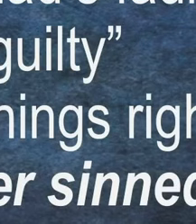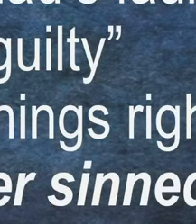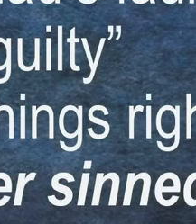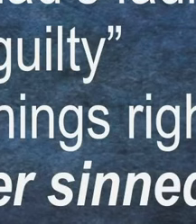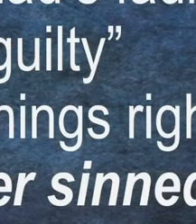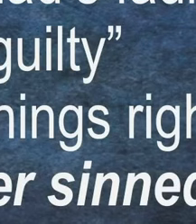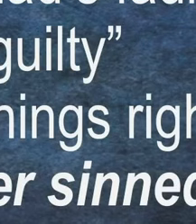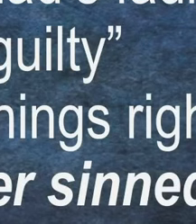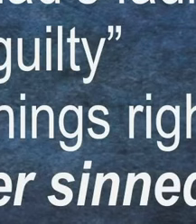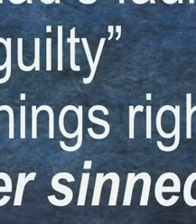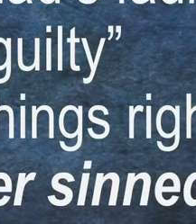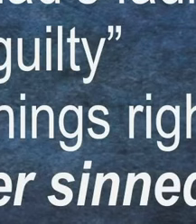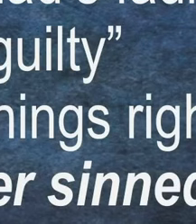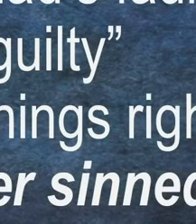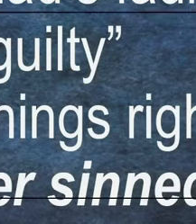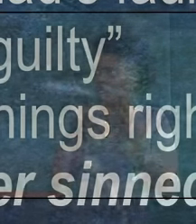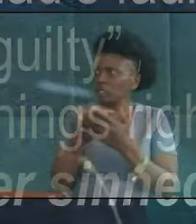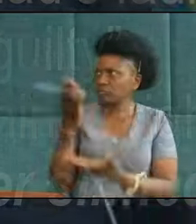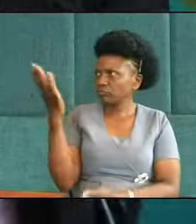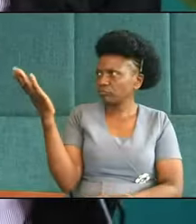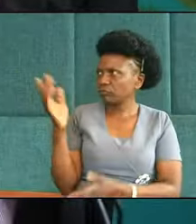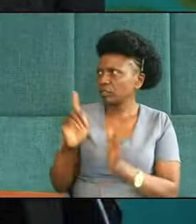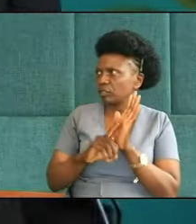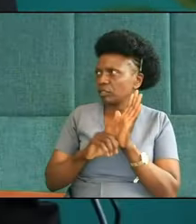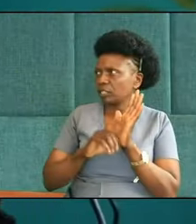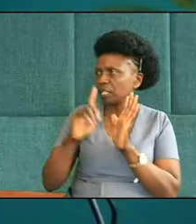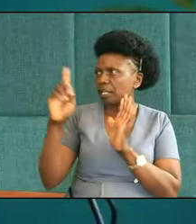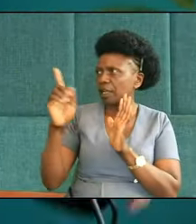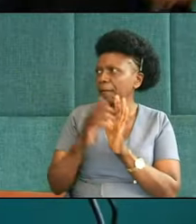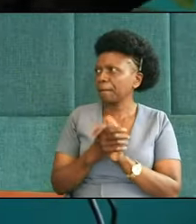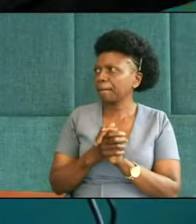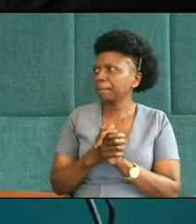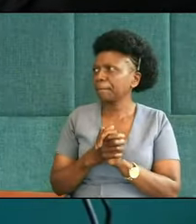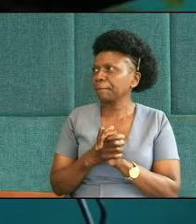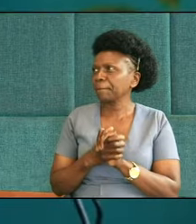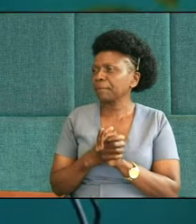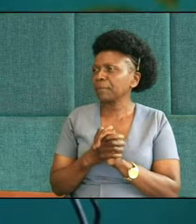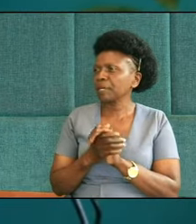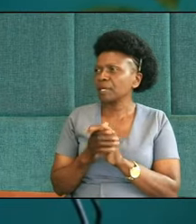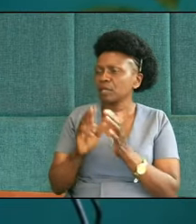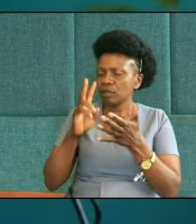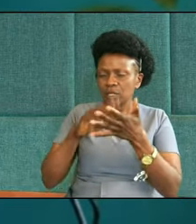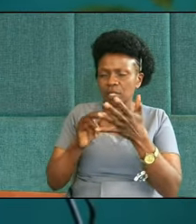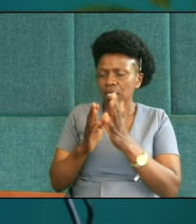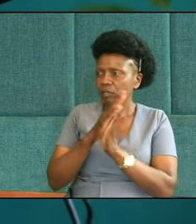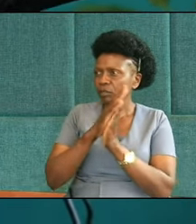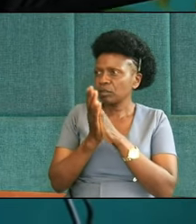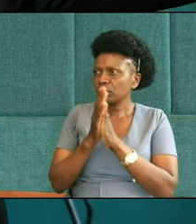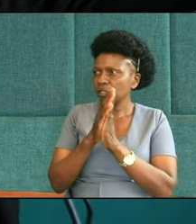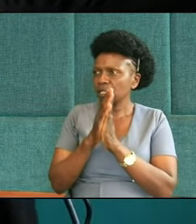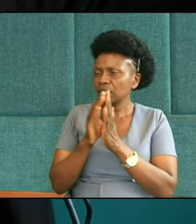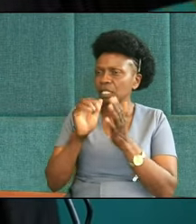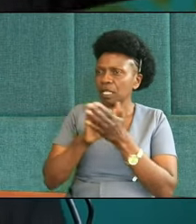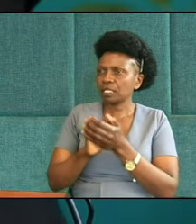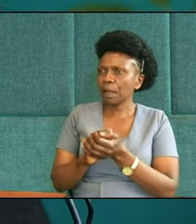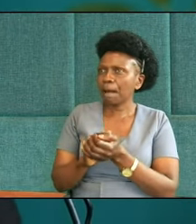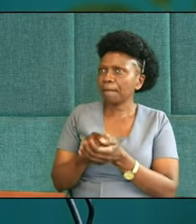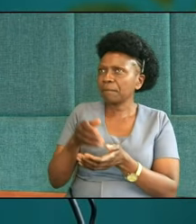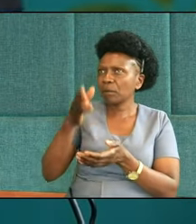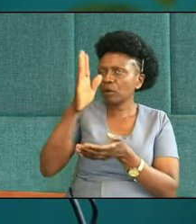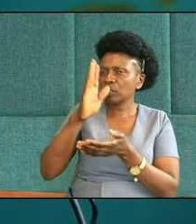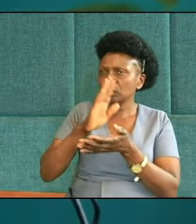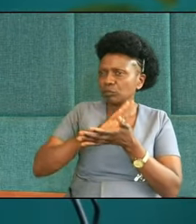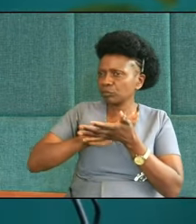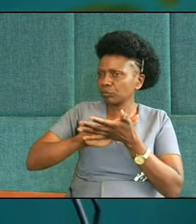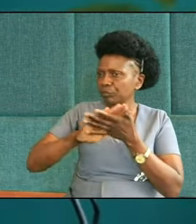going to share this story today again, she said, ah, my favorite story, because it's a story in which God wipes away the sins